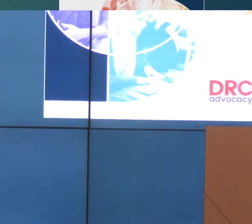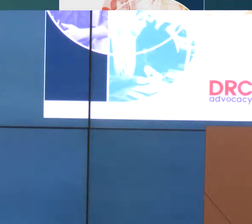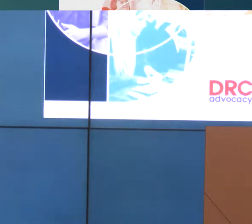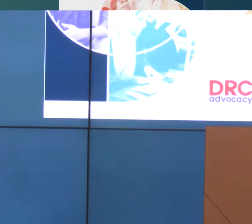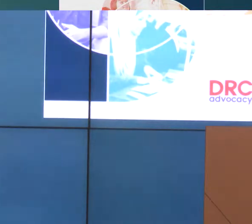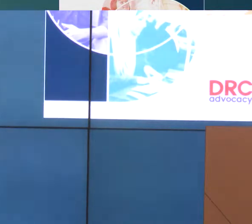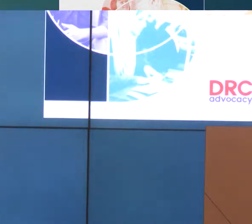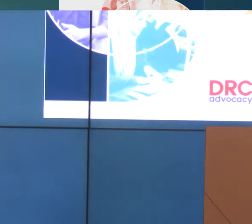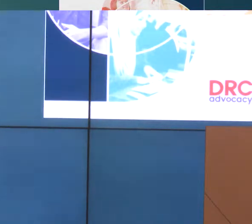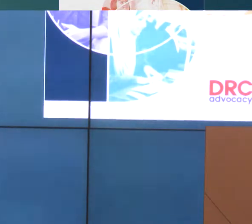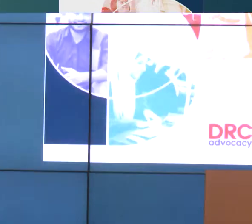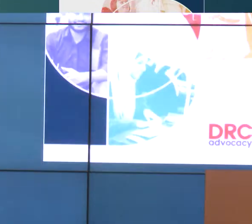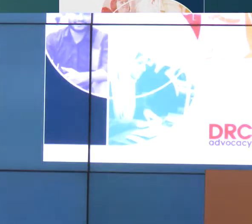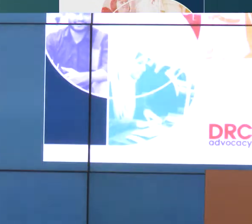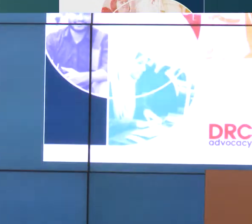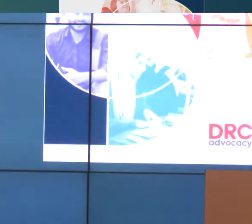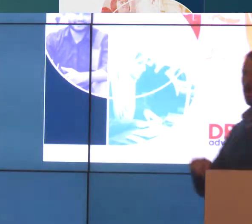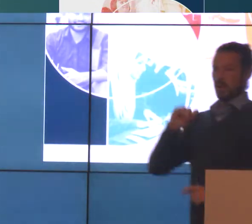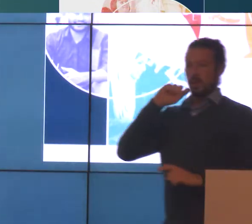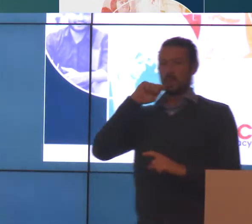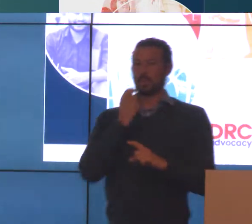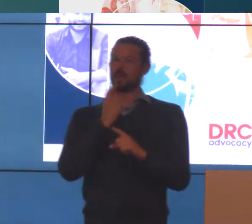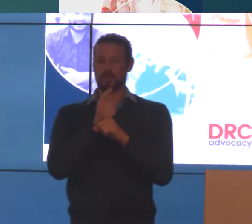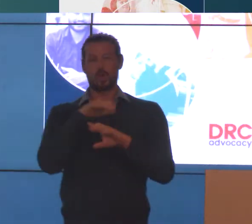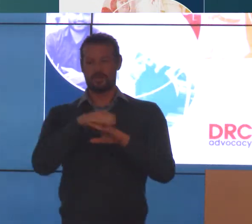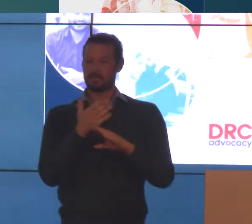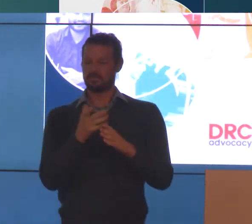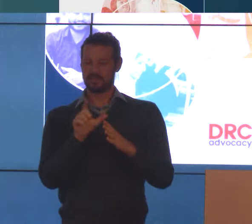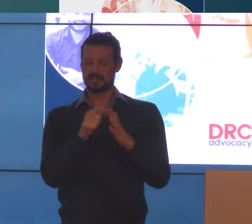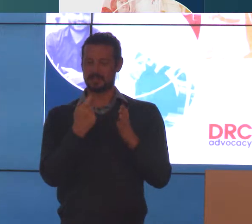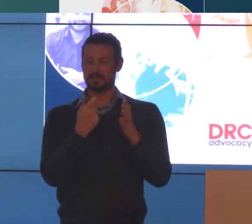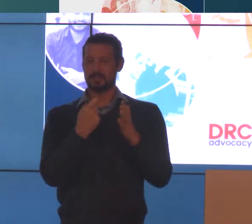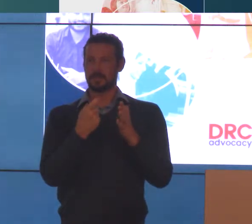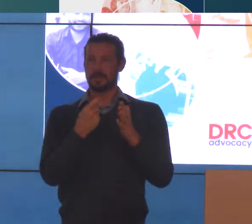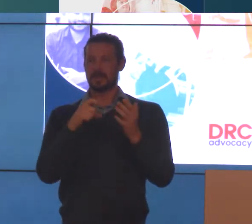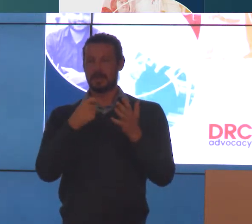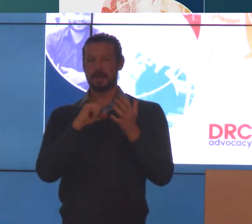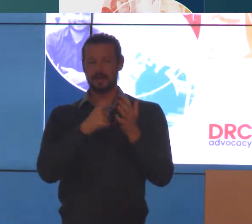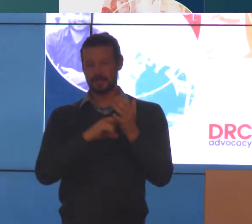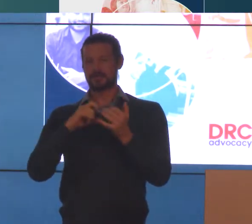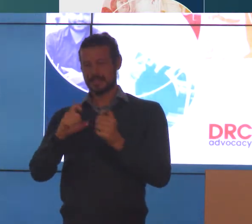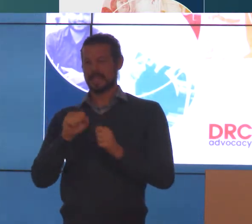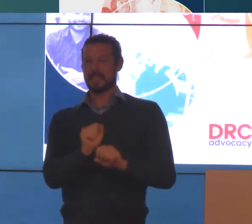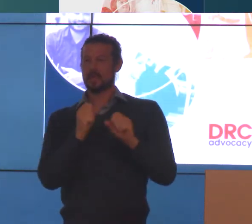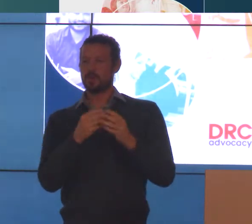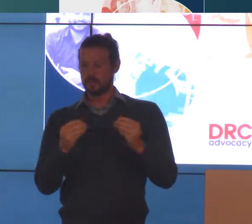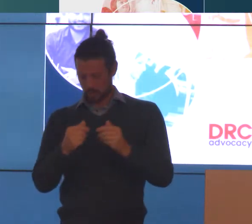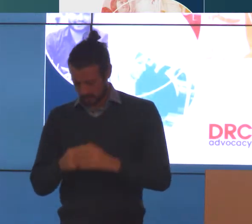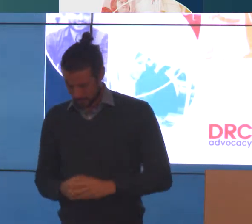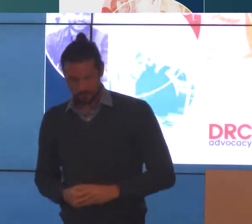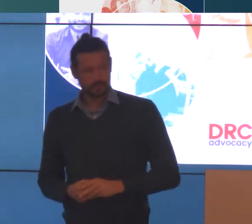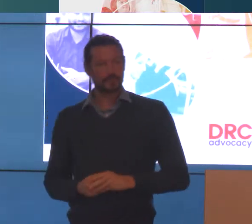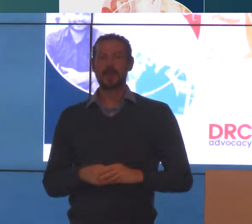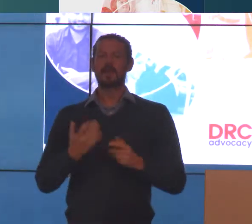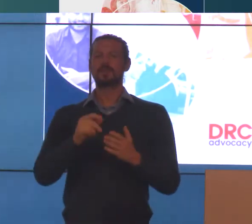DRC created in conjunction with quite a few people with disabilities. This project was funded under the